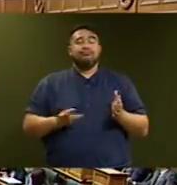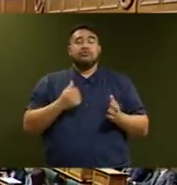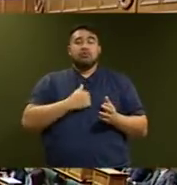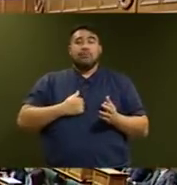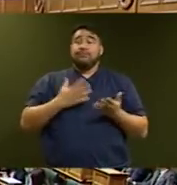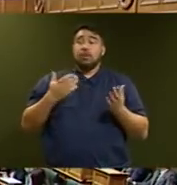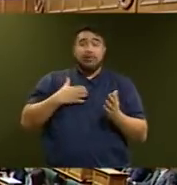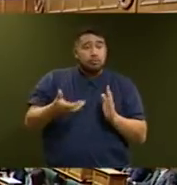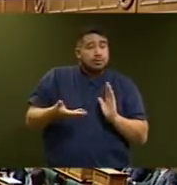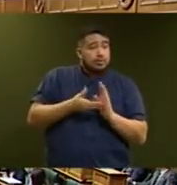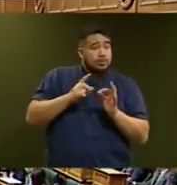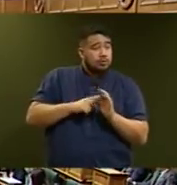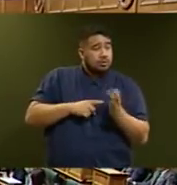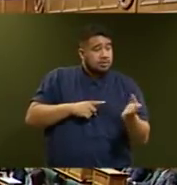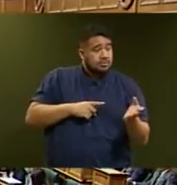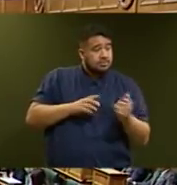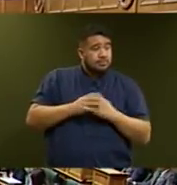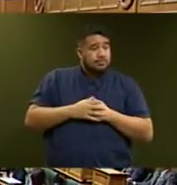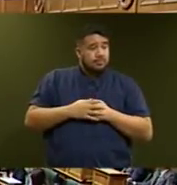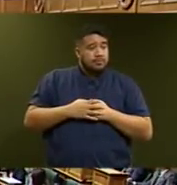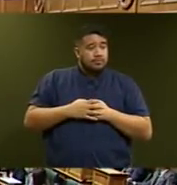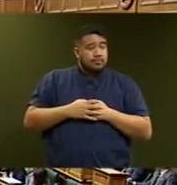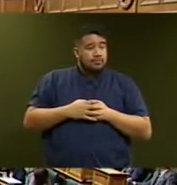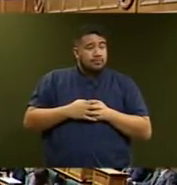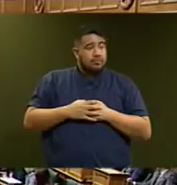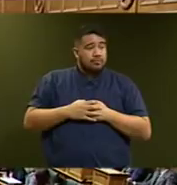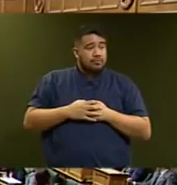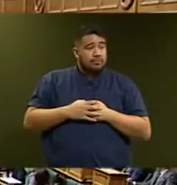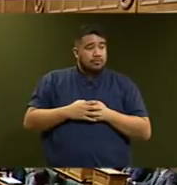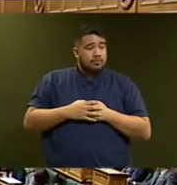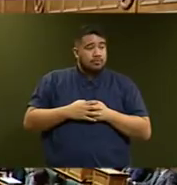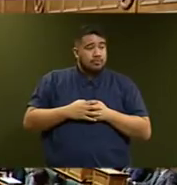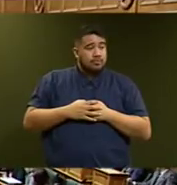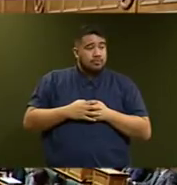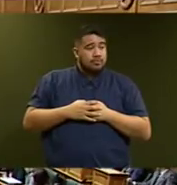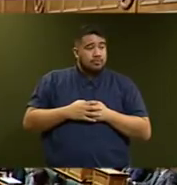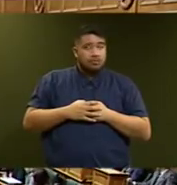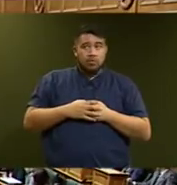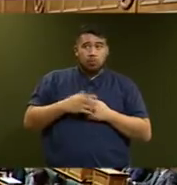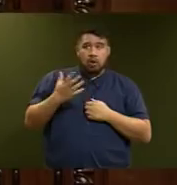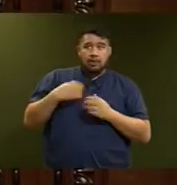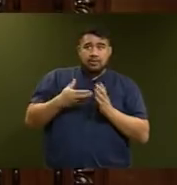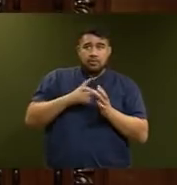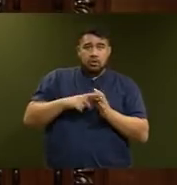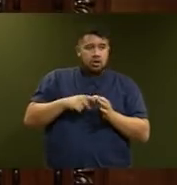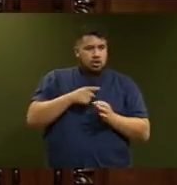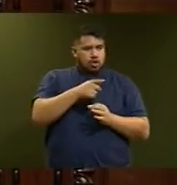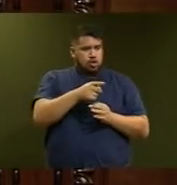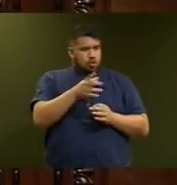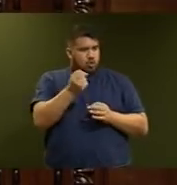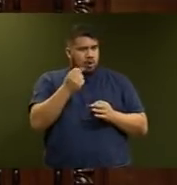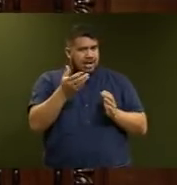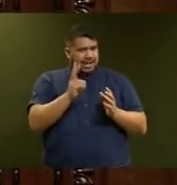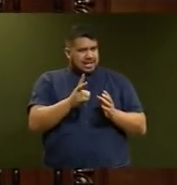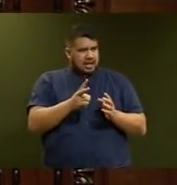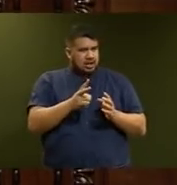further supplementaries, Mr Bennett? Mr Sarpawa? Well, you're not getting that one... That one... Having it again doesn't count, but you're not getting an extra one